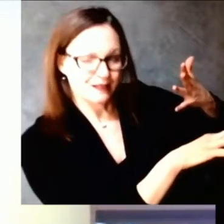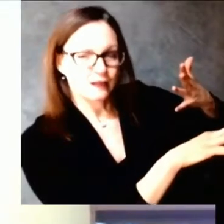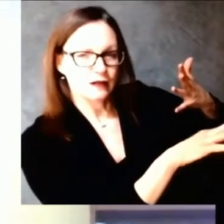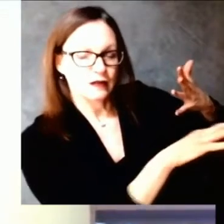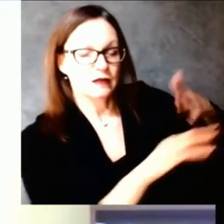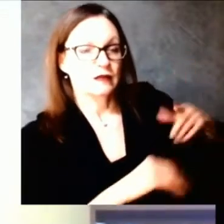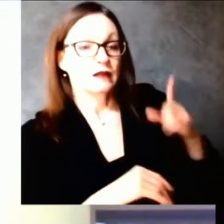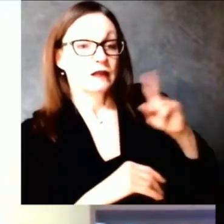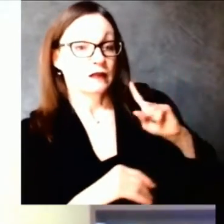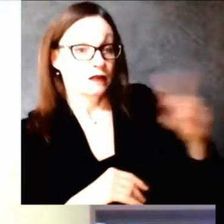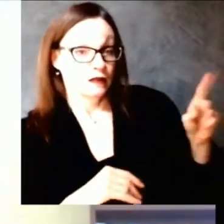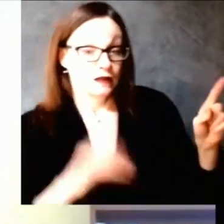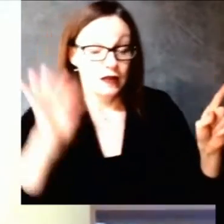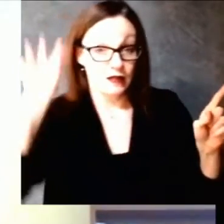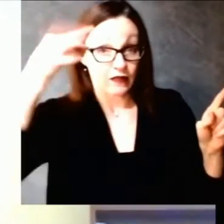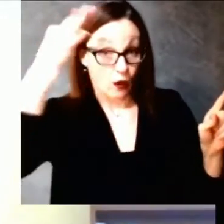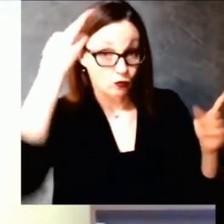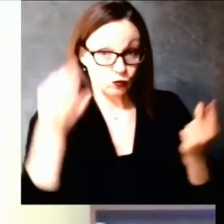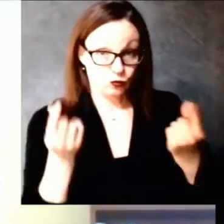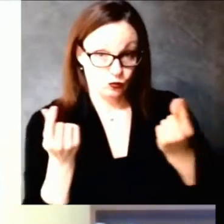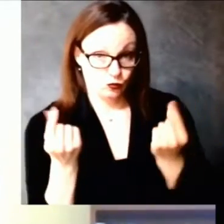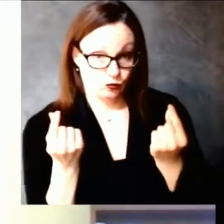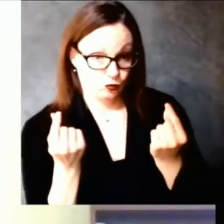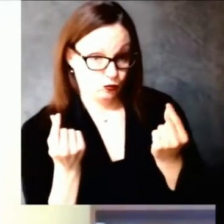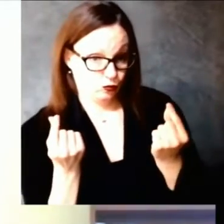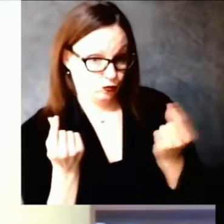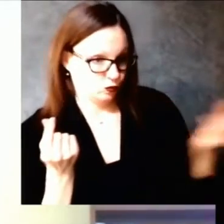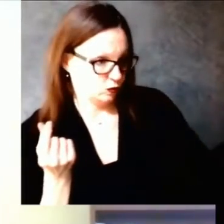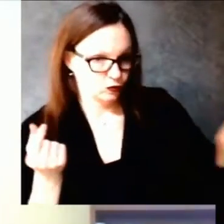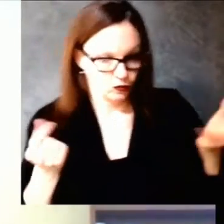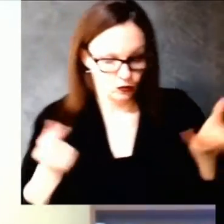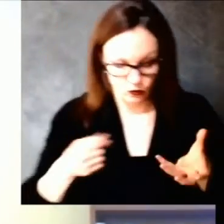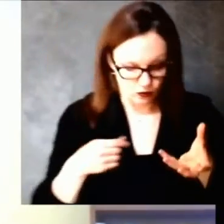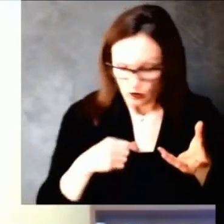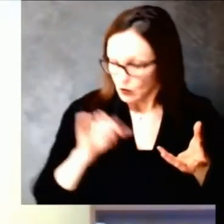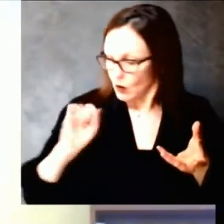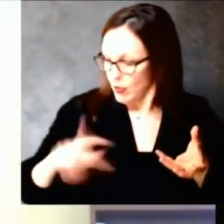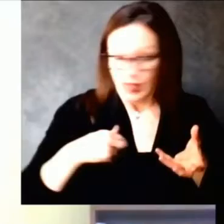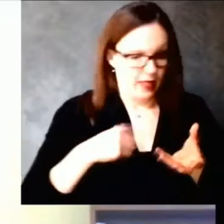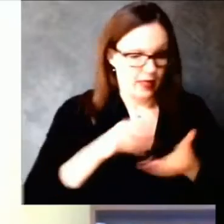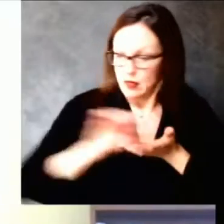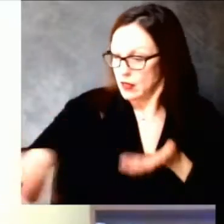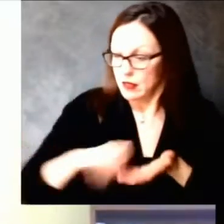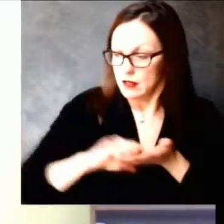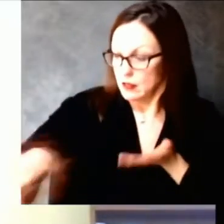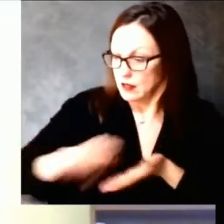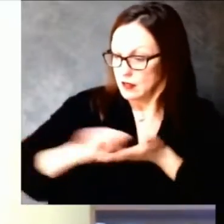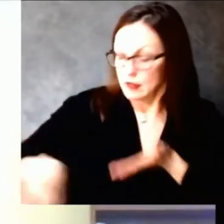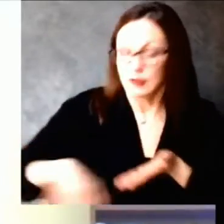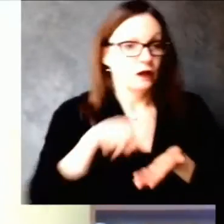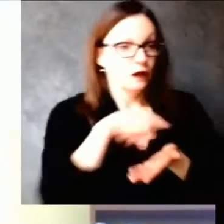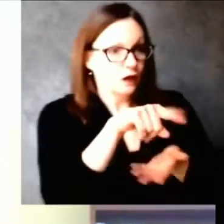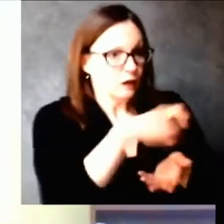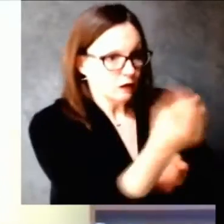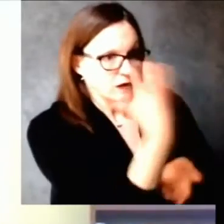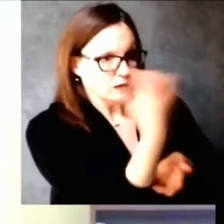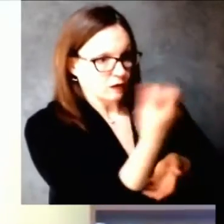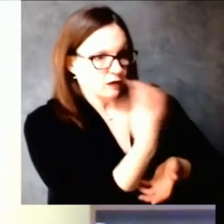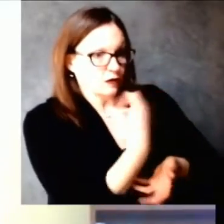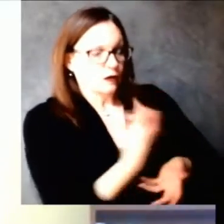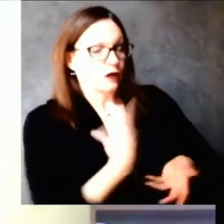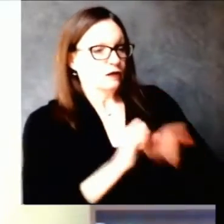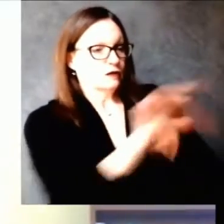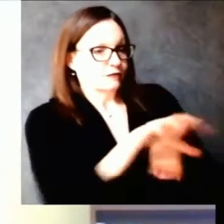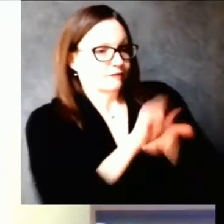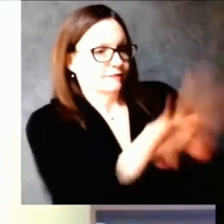that means that rural communities will get a proportionate number of vaccines, as will urban communities.